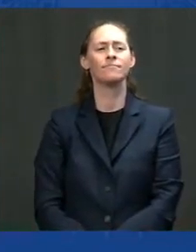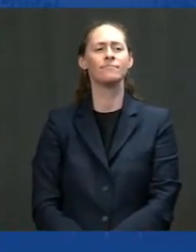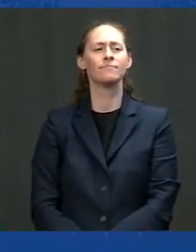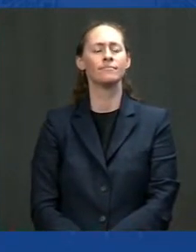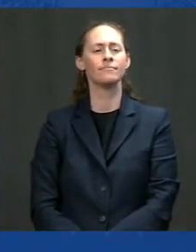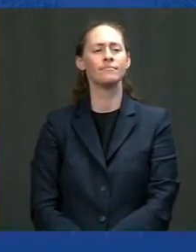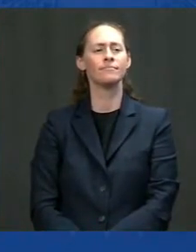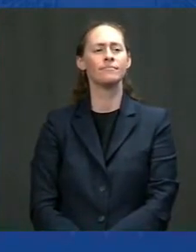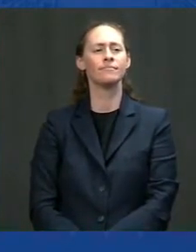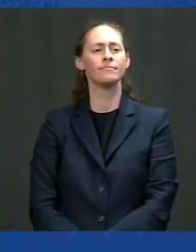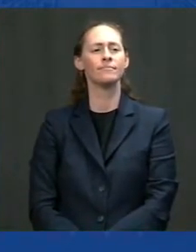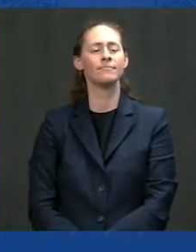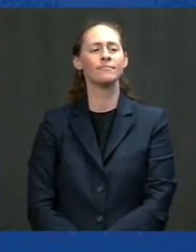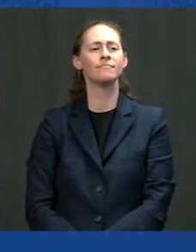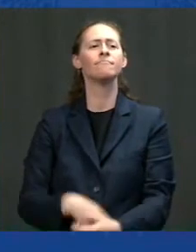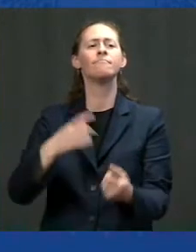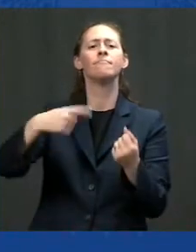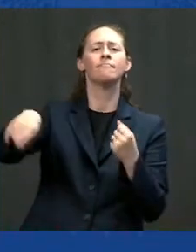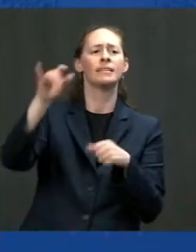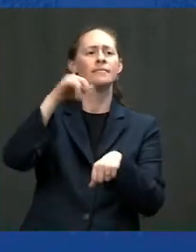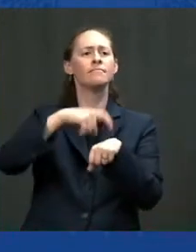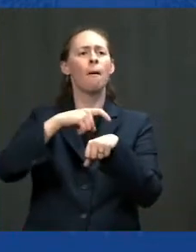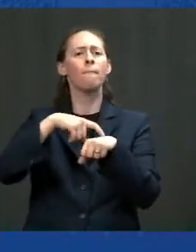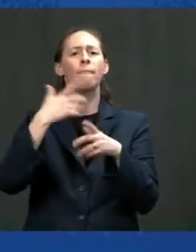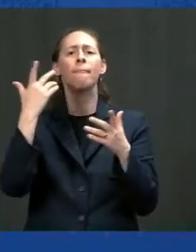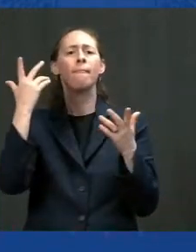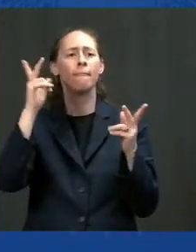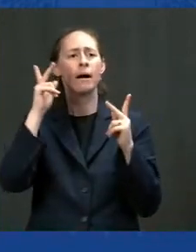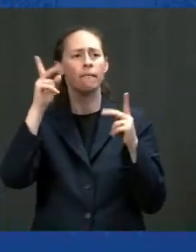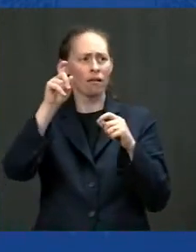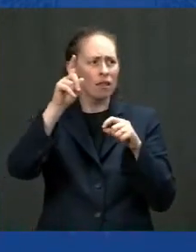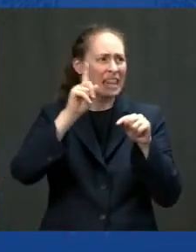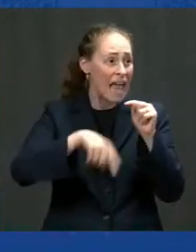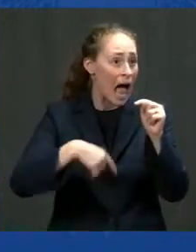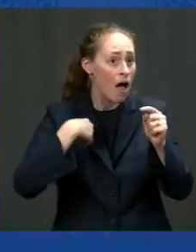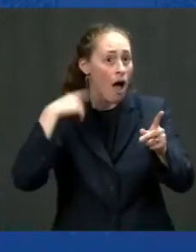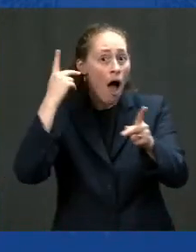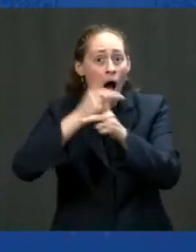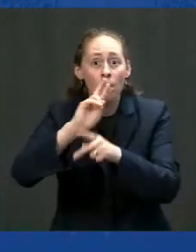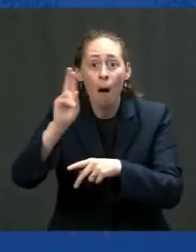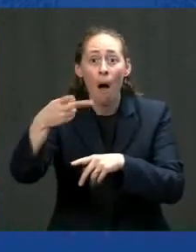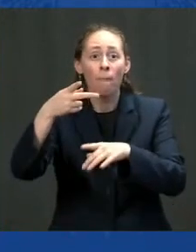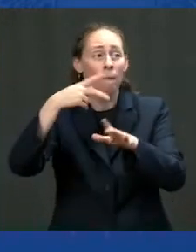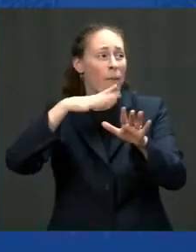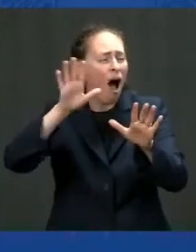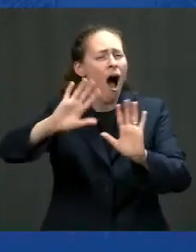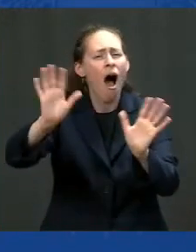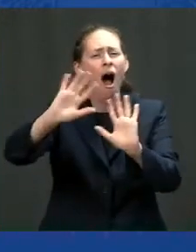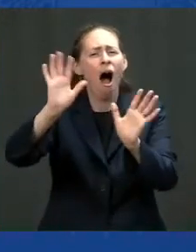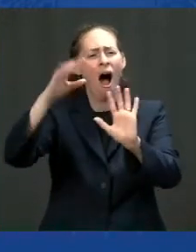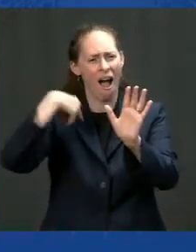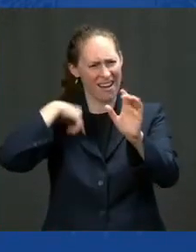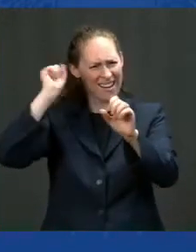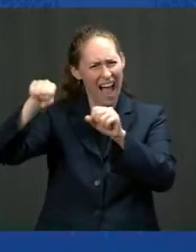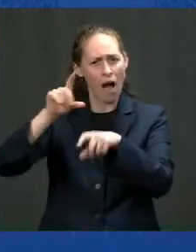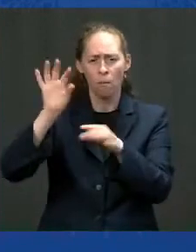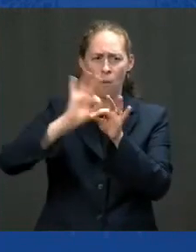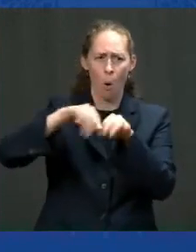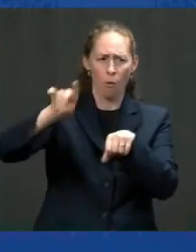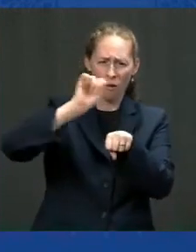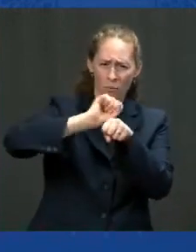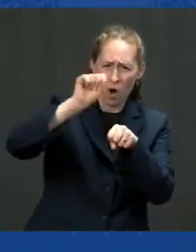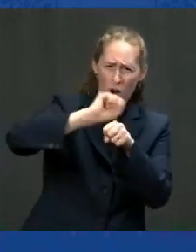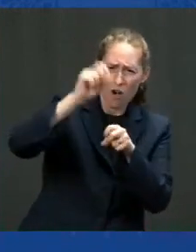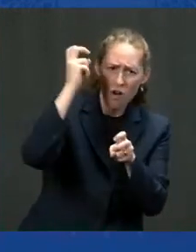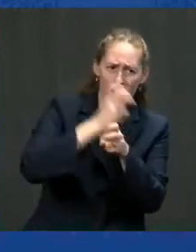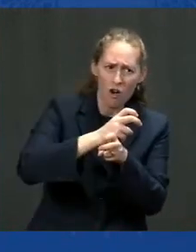behind, not going able to keep up. Just the opposite. It's the opposite. Hardworking Americans are the ones who are going to make